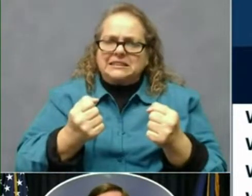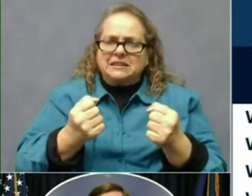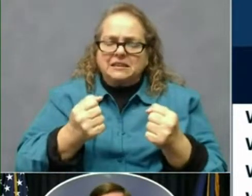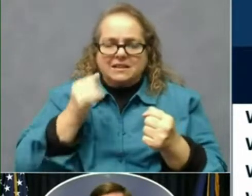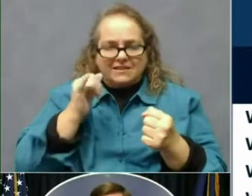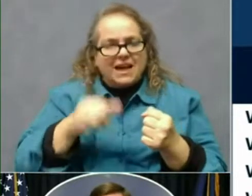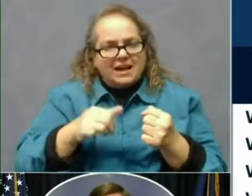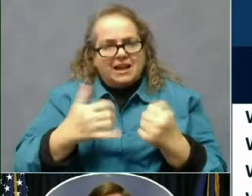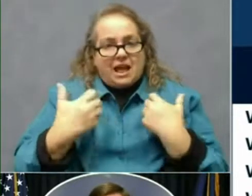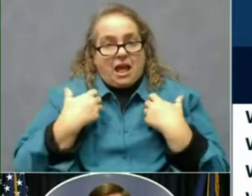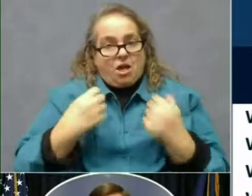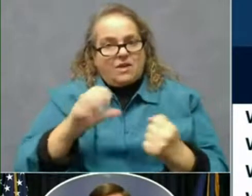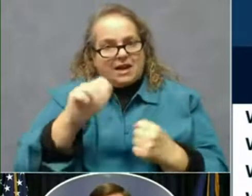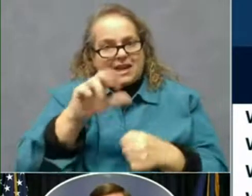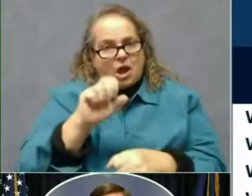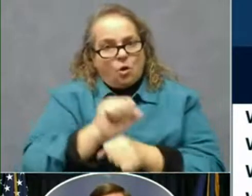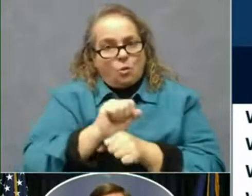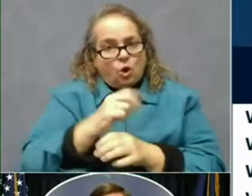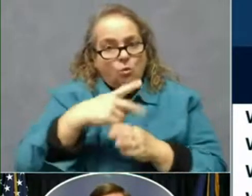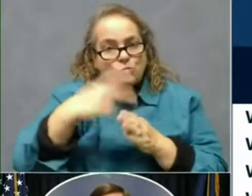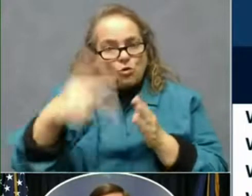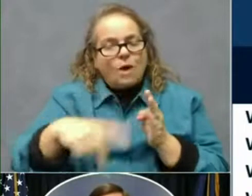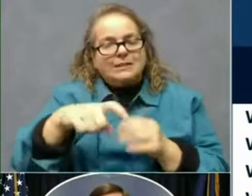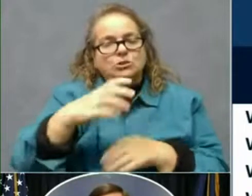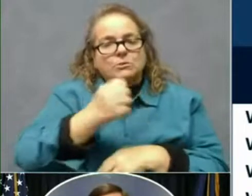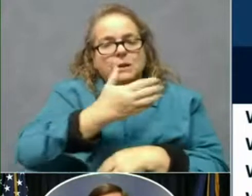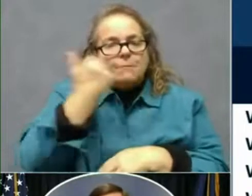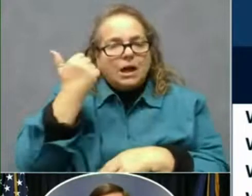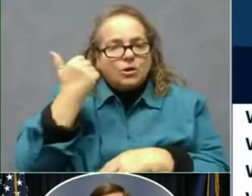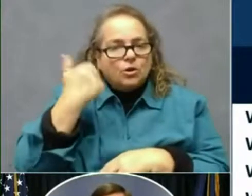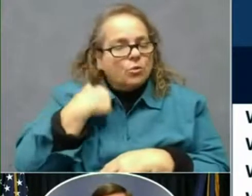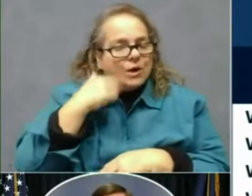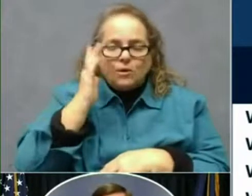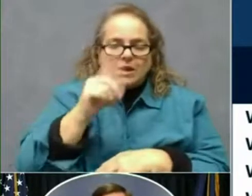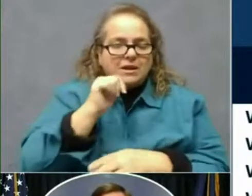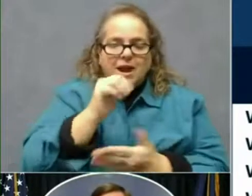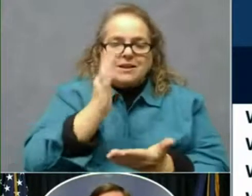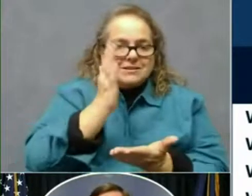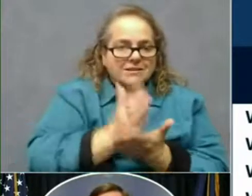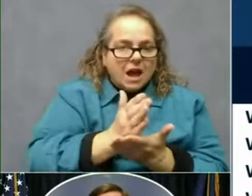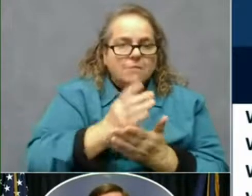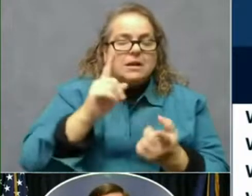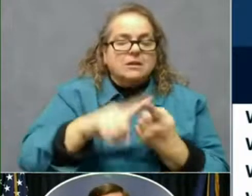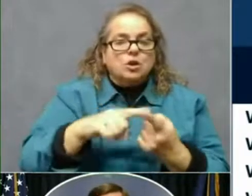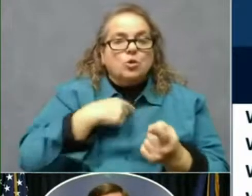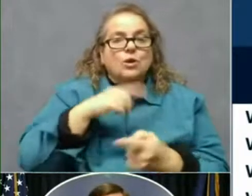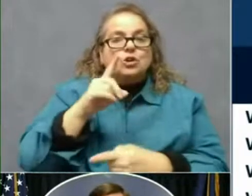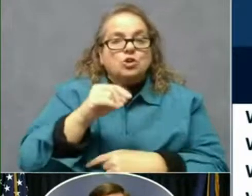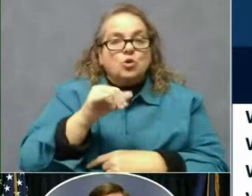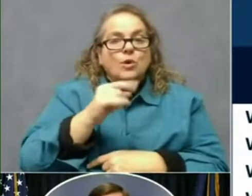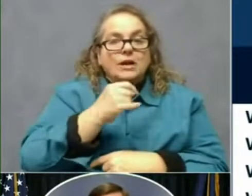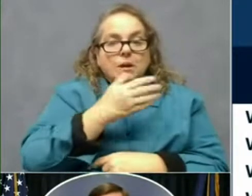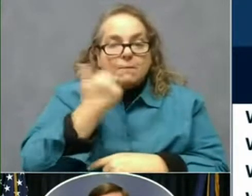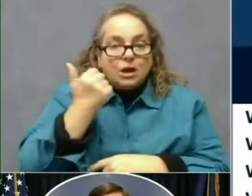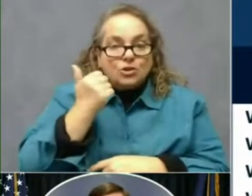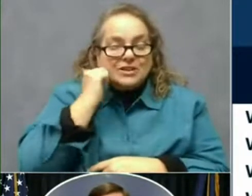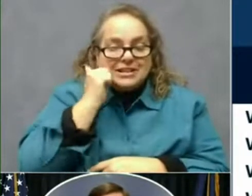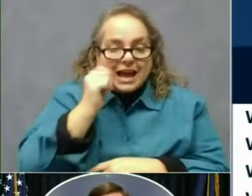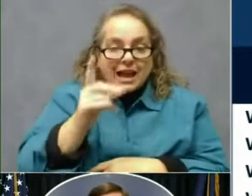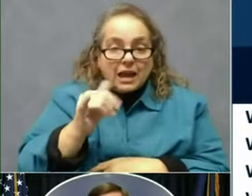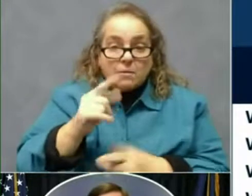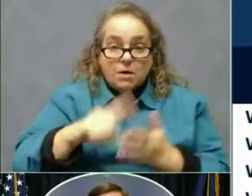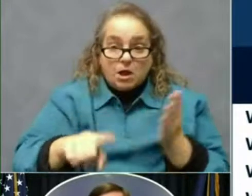we're not going to stop until we have it. And until we have it daily, what we will do right now is every